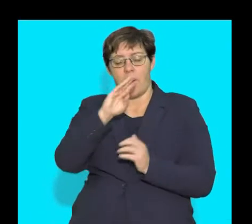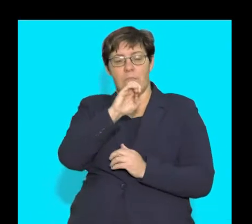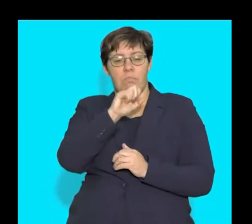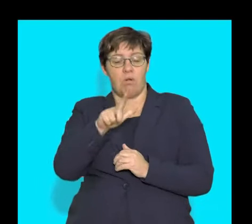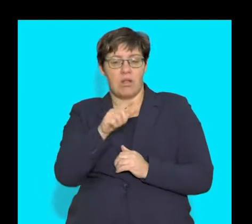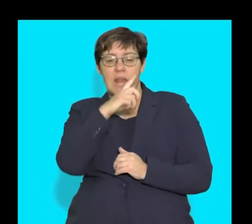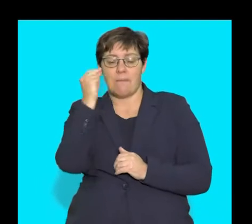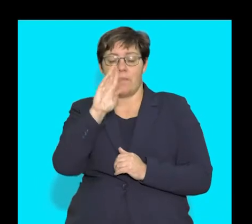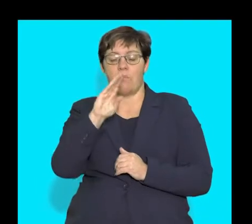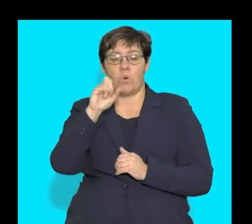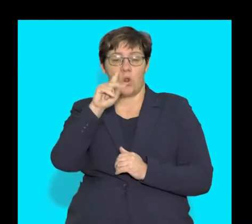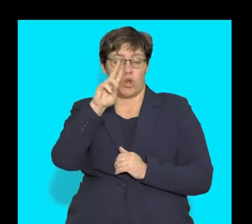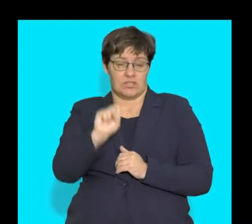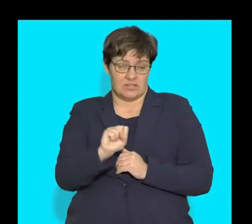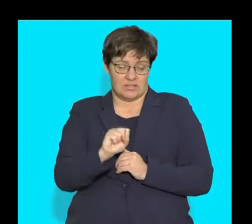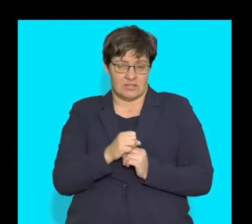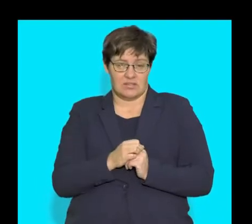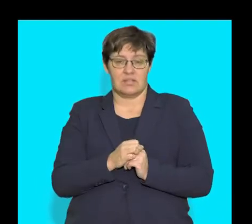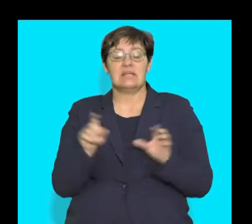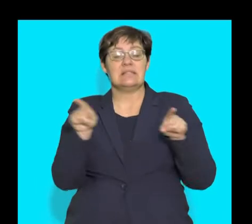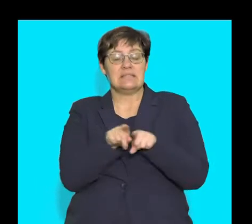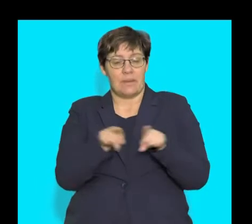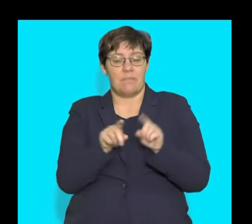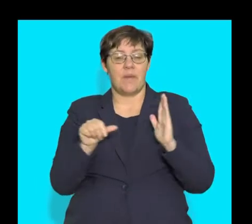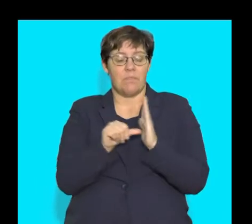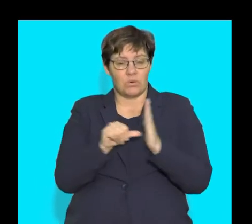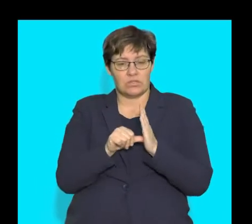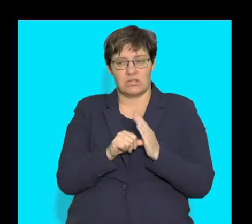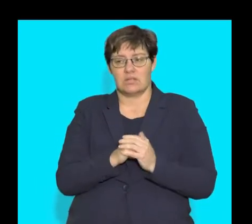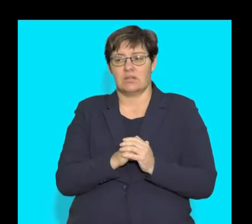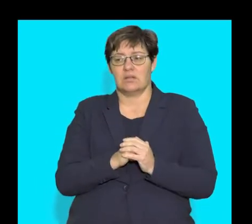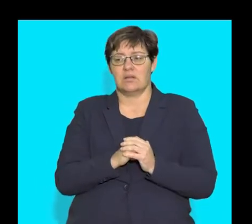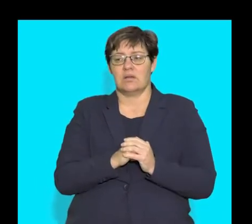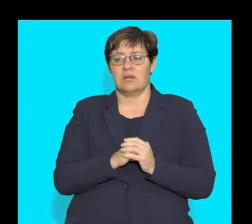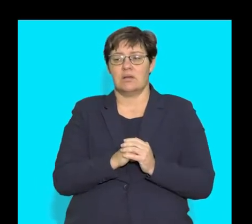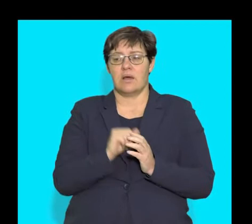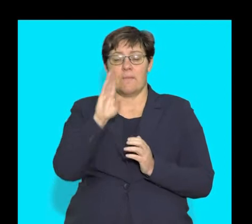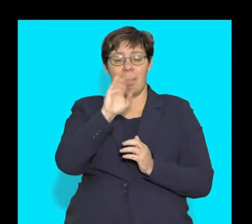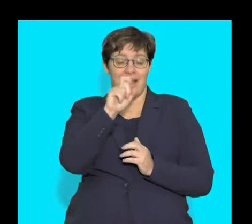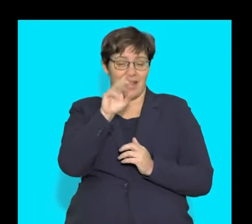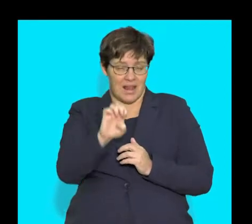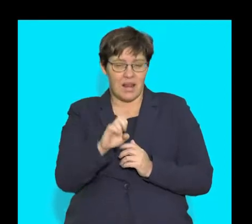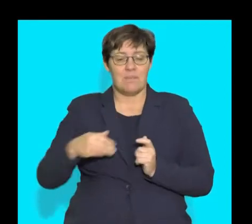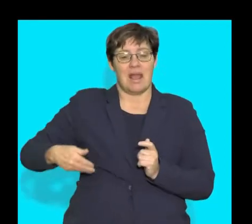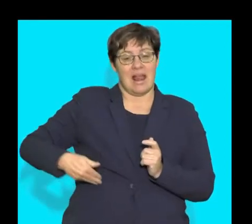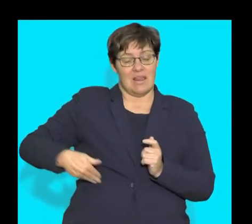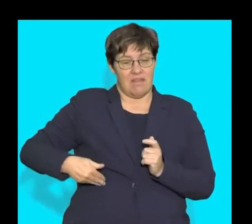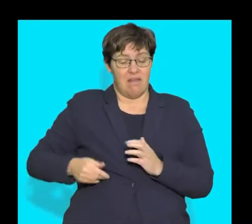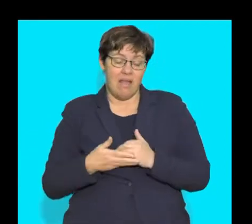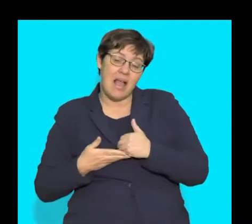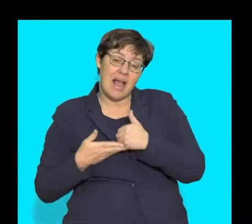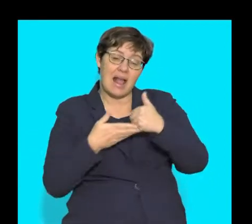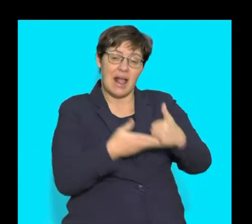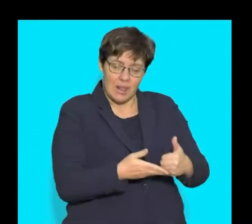of food called the bolus. We also know the importance of bile as a product that is produced by the liver that helps